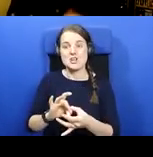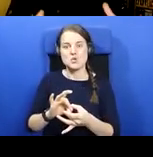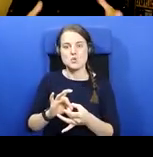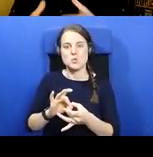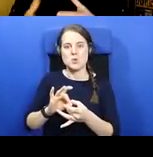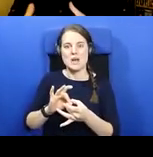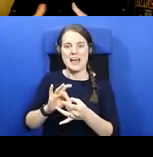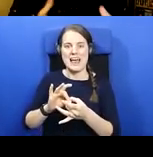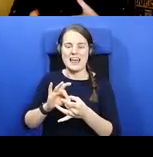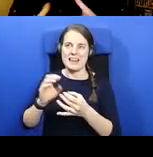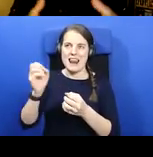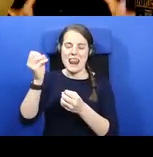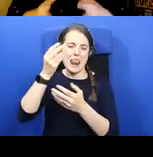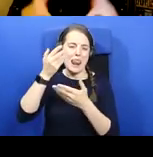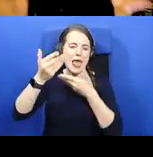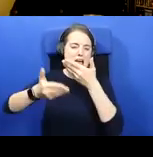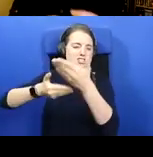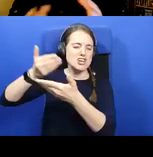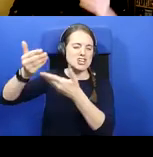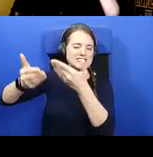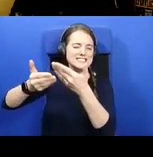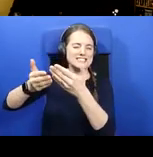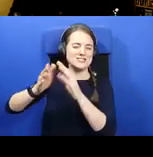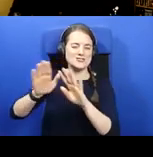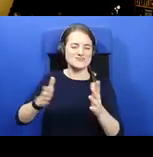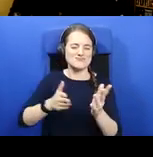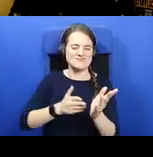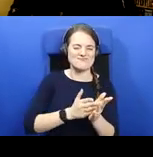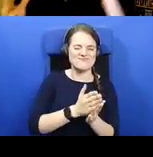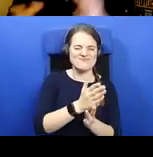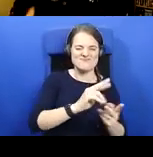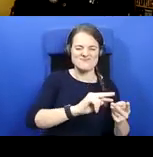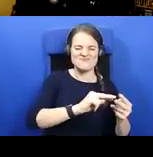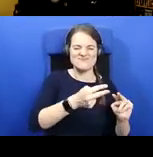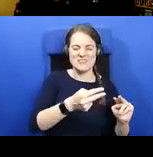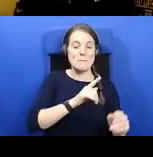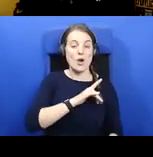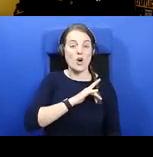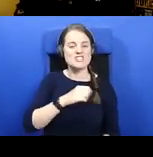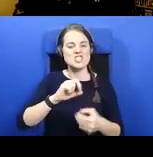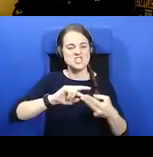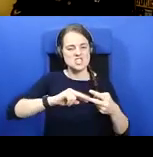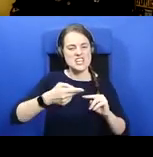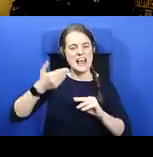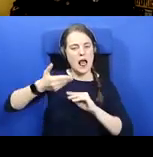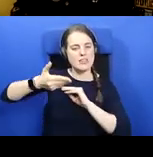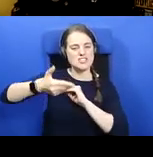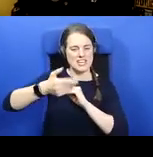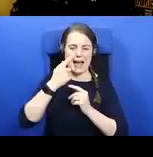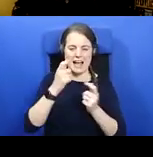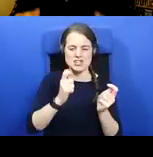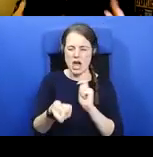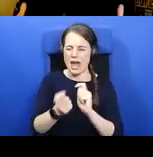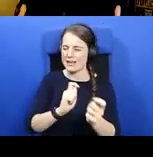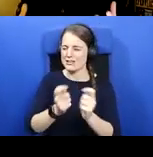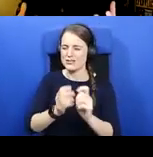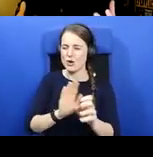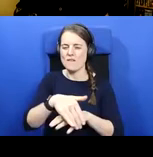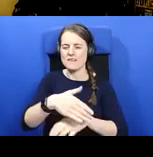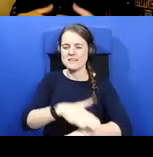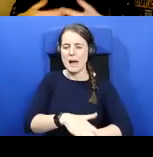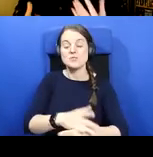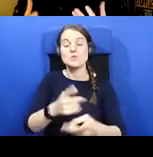politics as they are about actual biology. mean, genealogies change quite a lot over time. People, if somebody's